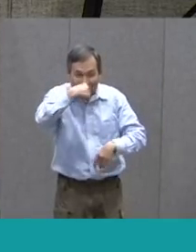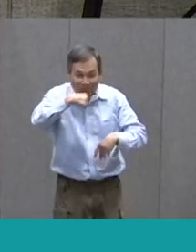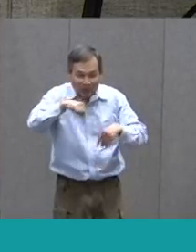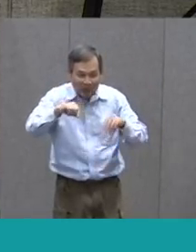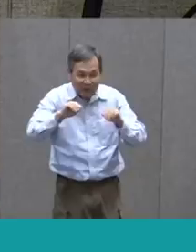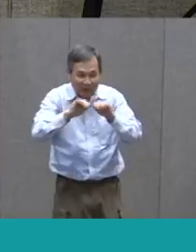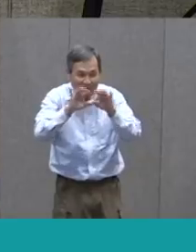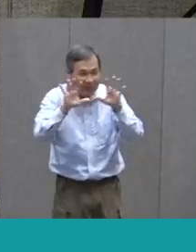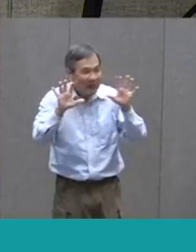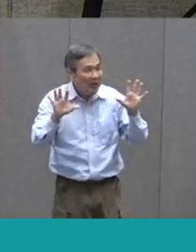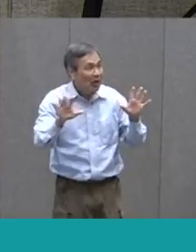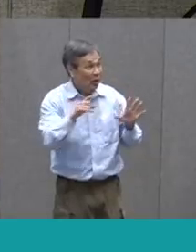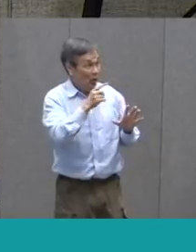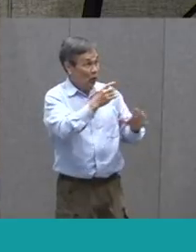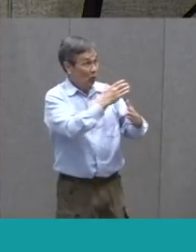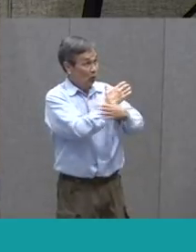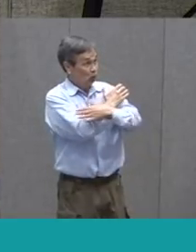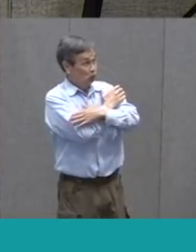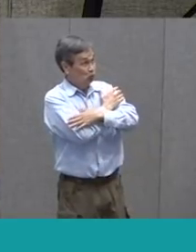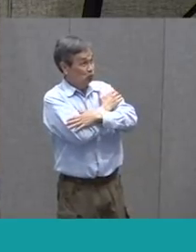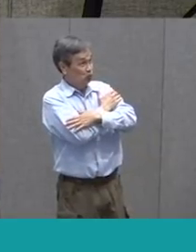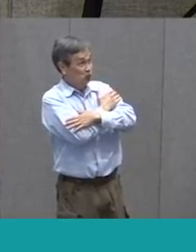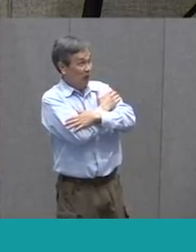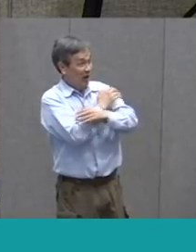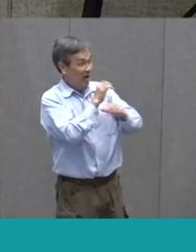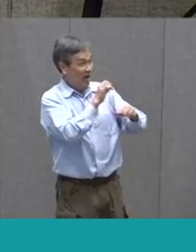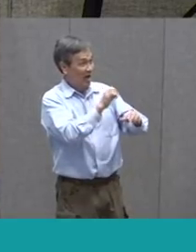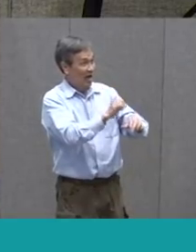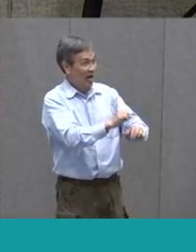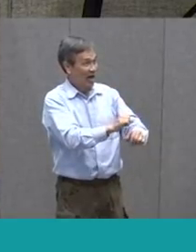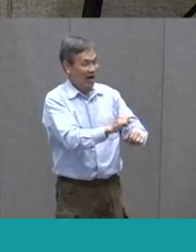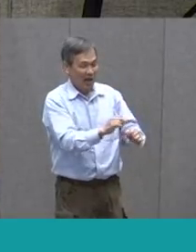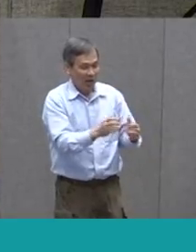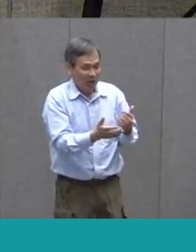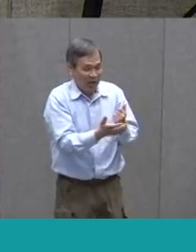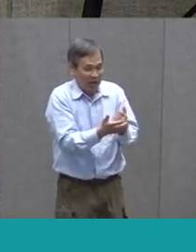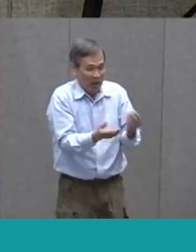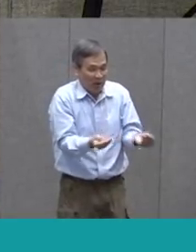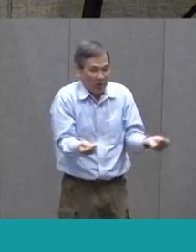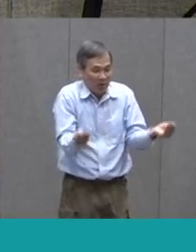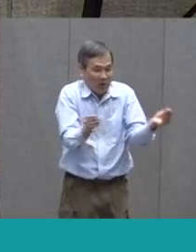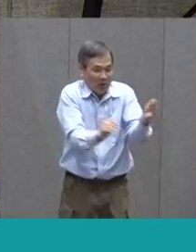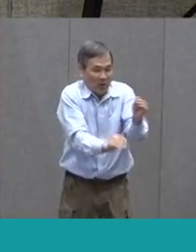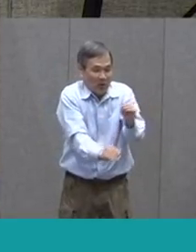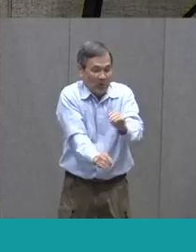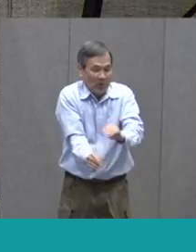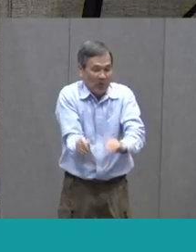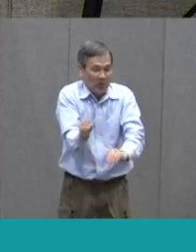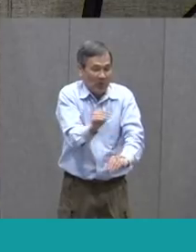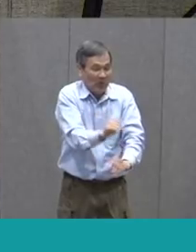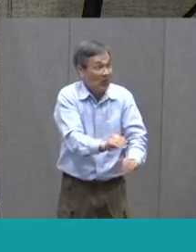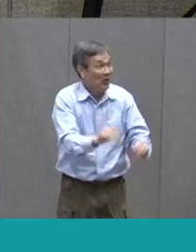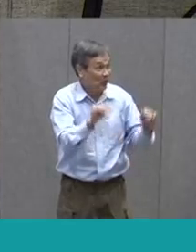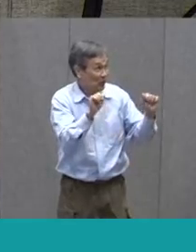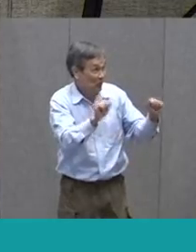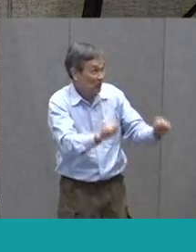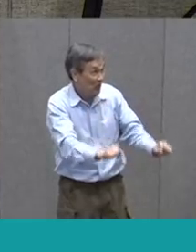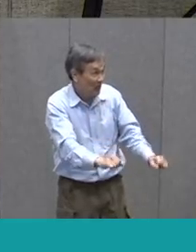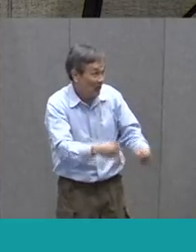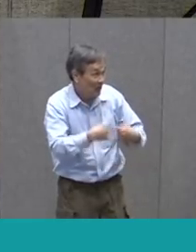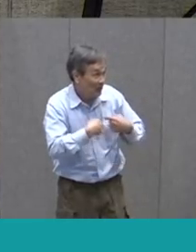to rest a while, I'll snugly tuck you in.